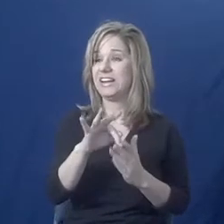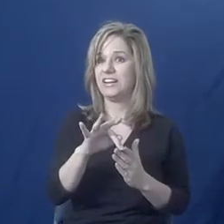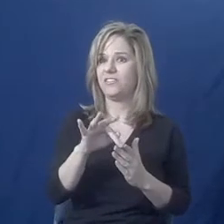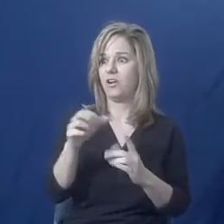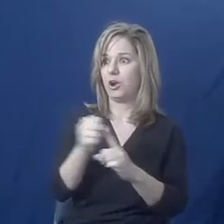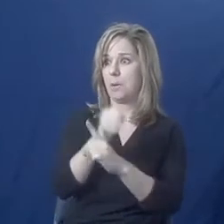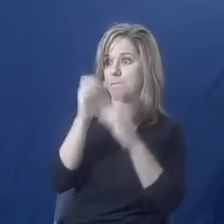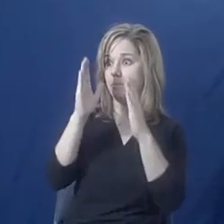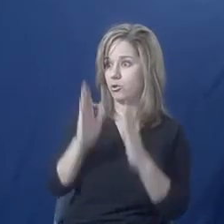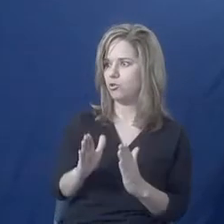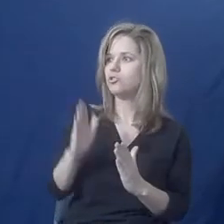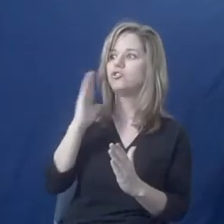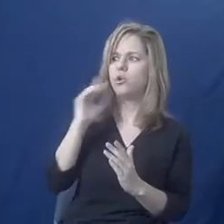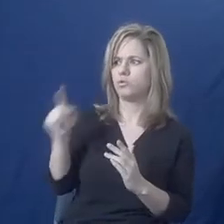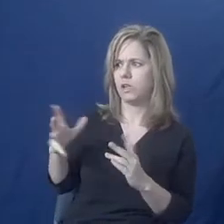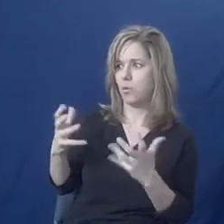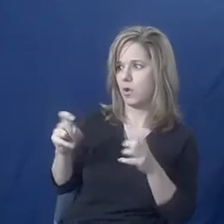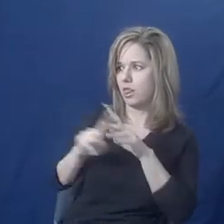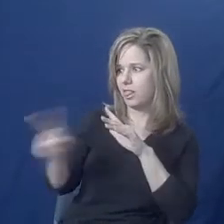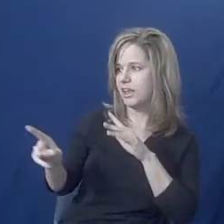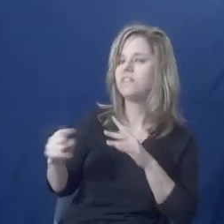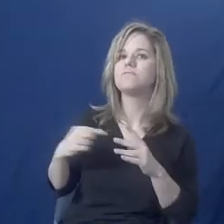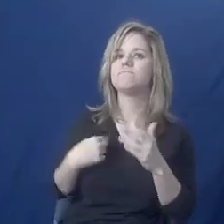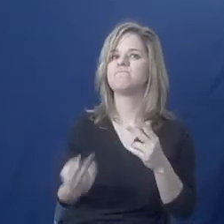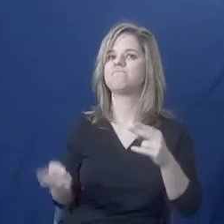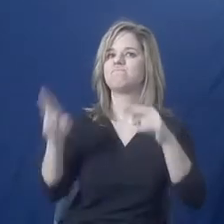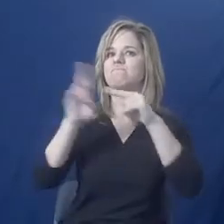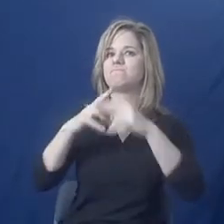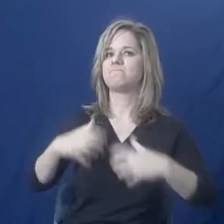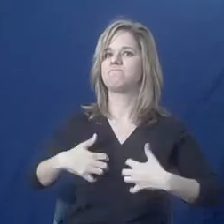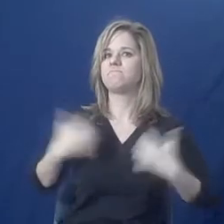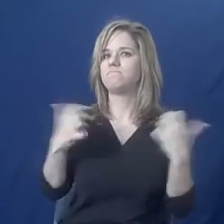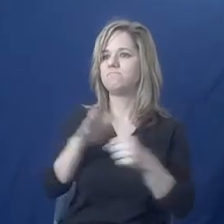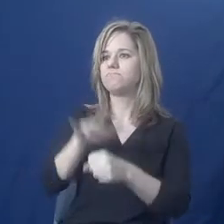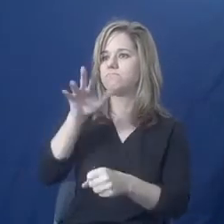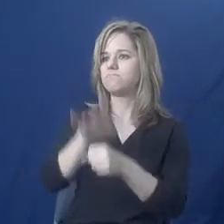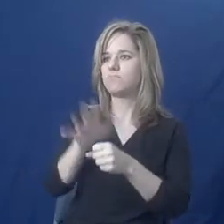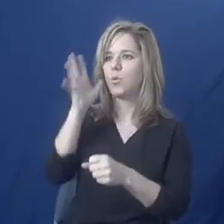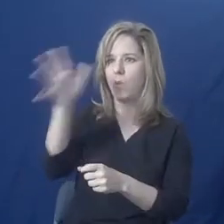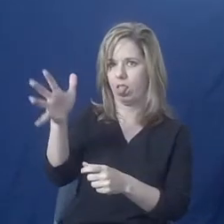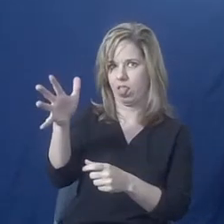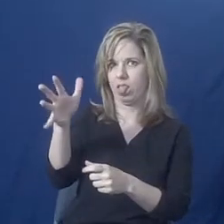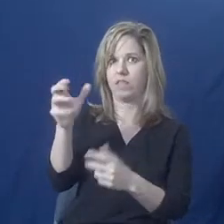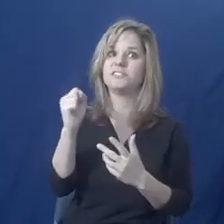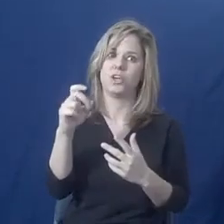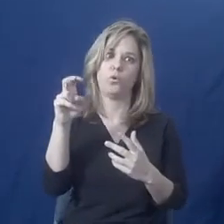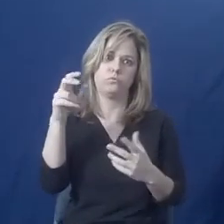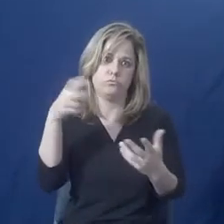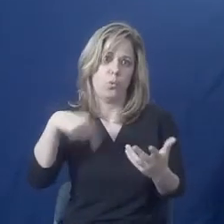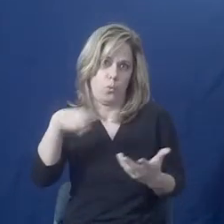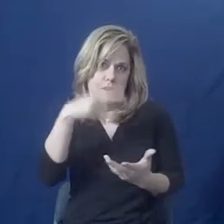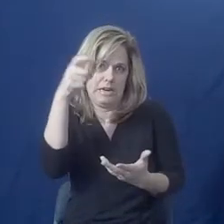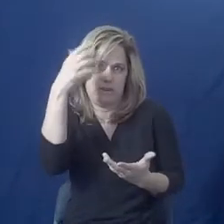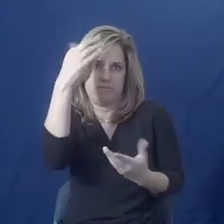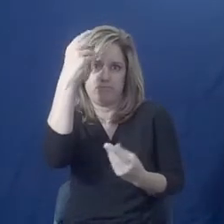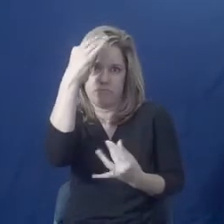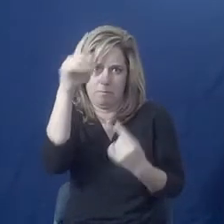somebody knows that somebody wants to leave. And so we want to take all of those things into account.